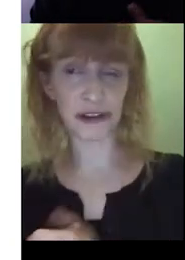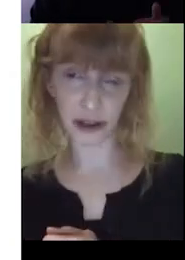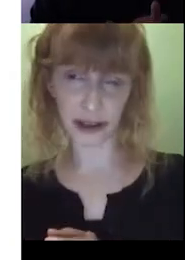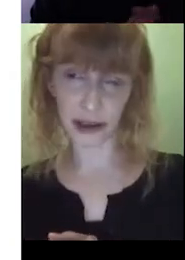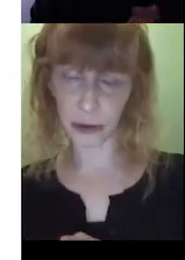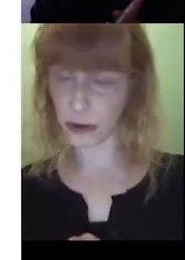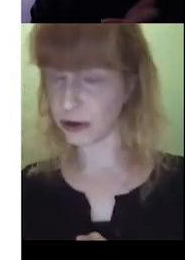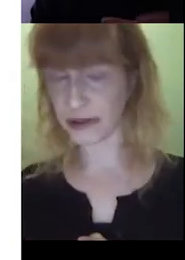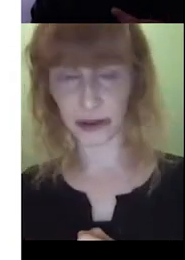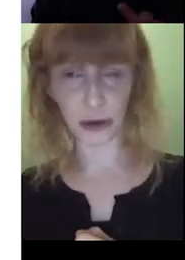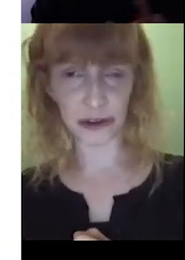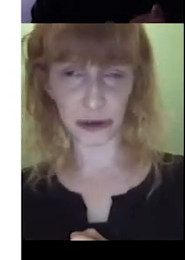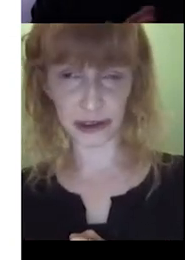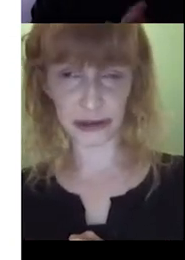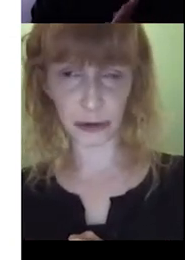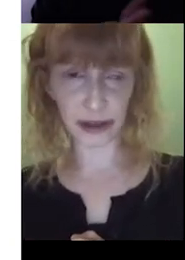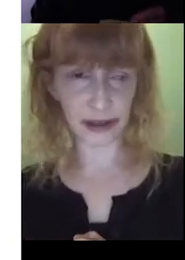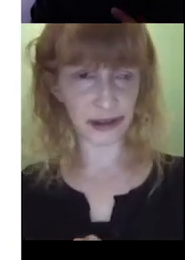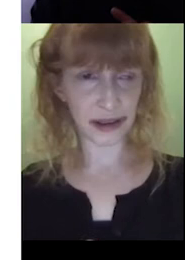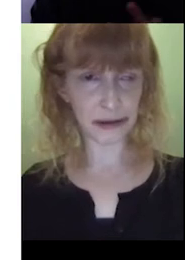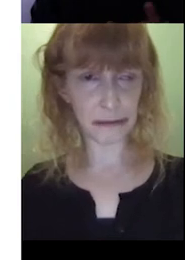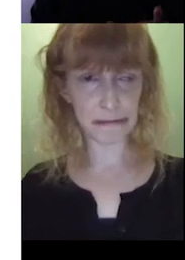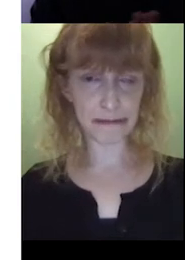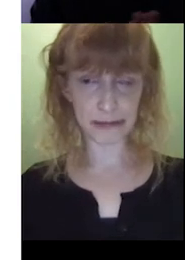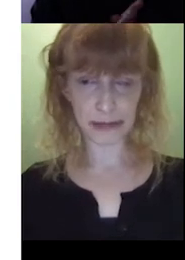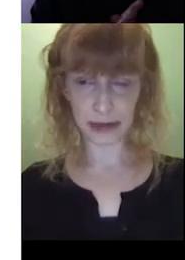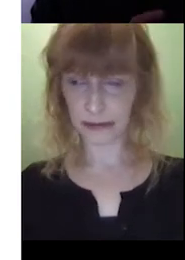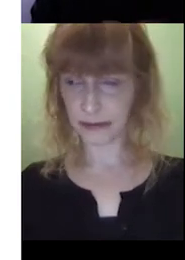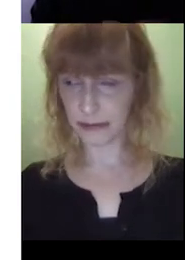about not signing every word, even though it's only a small amount of text?